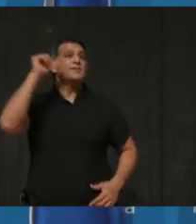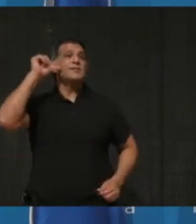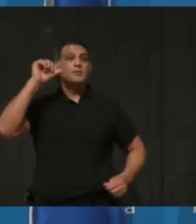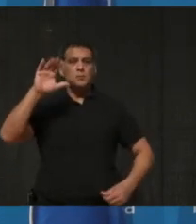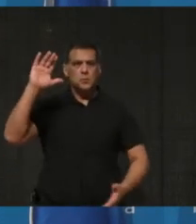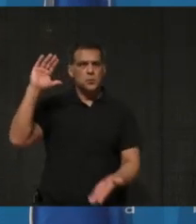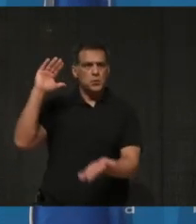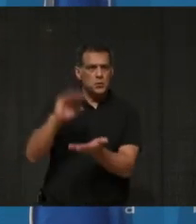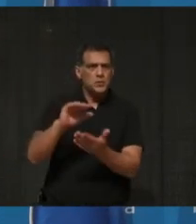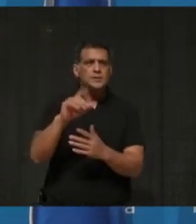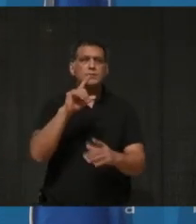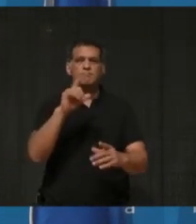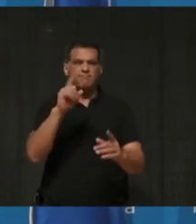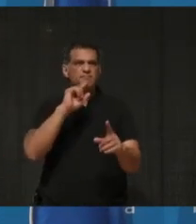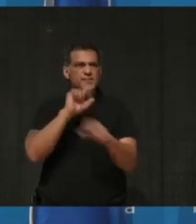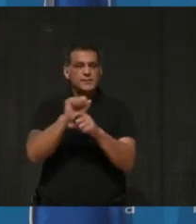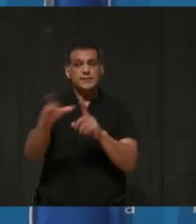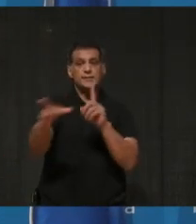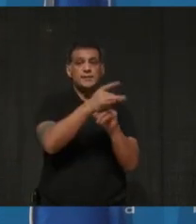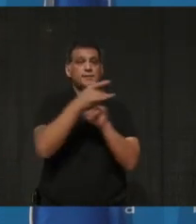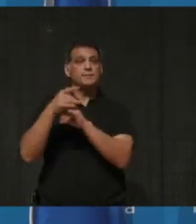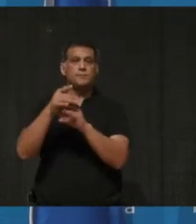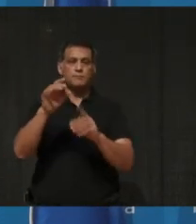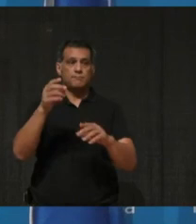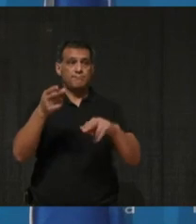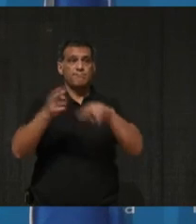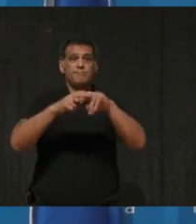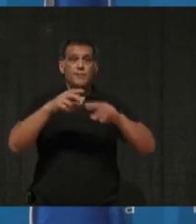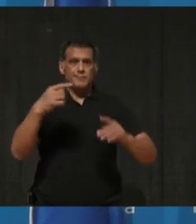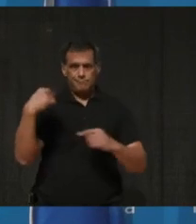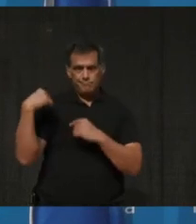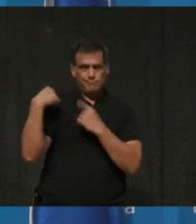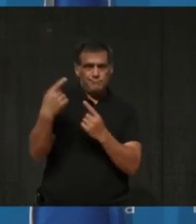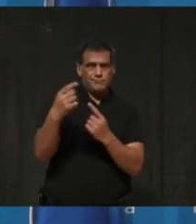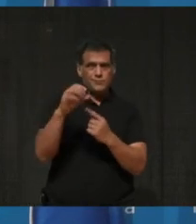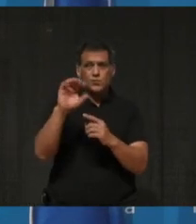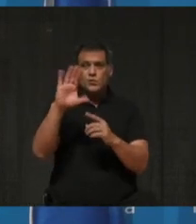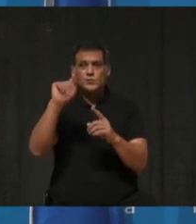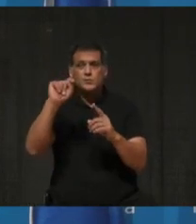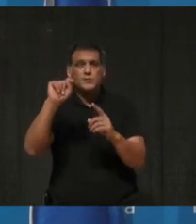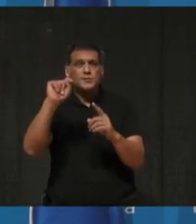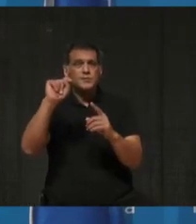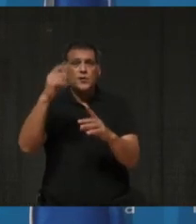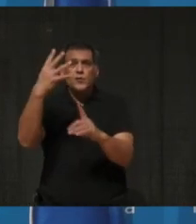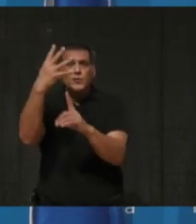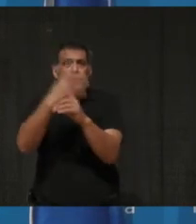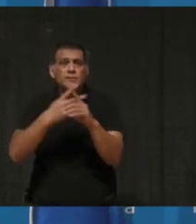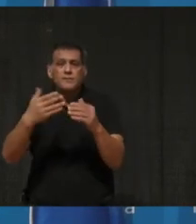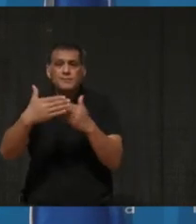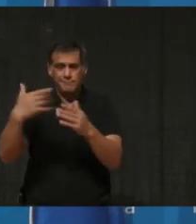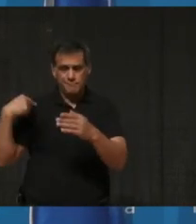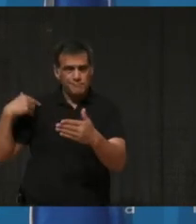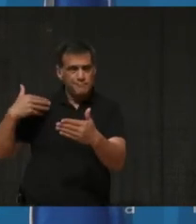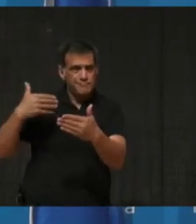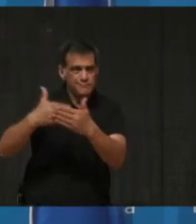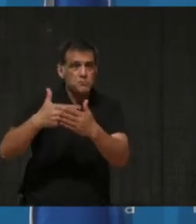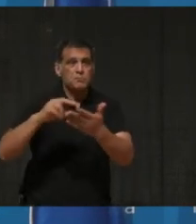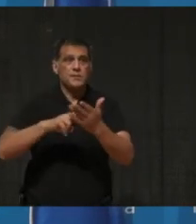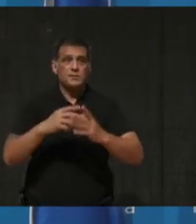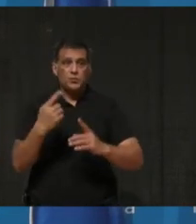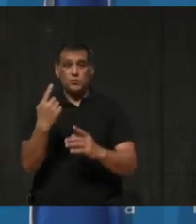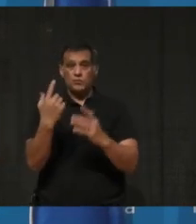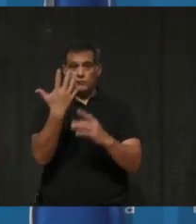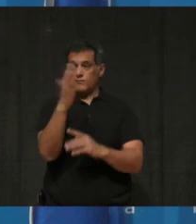our lowest single-day increase since October 31st, so that's in four months, with only 55 new